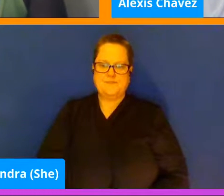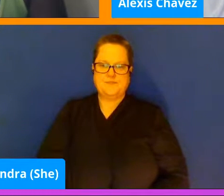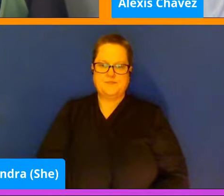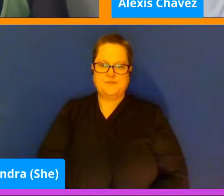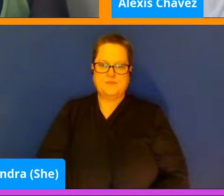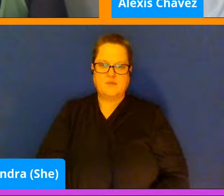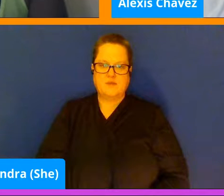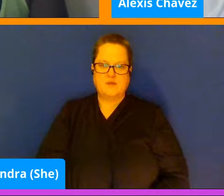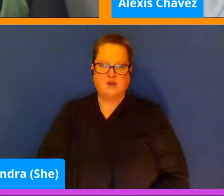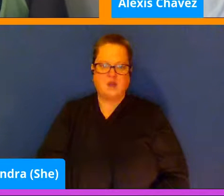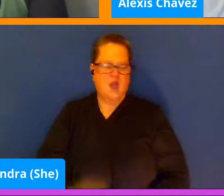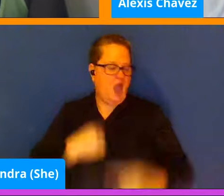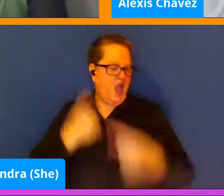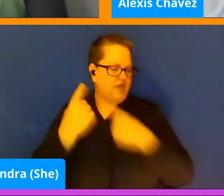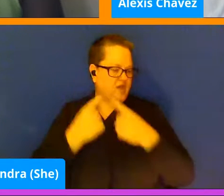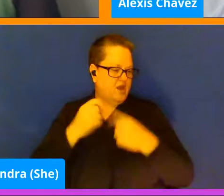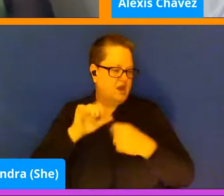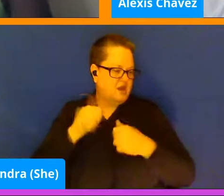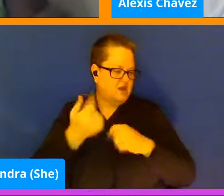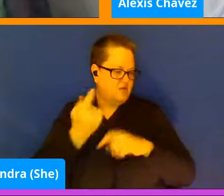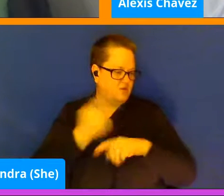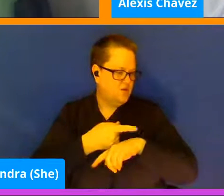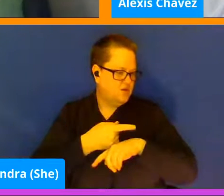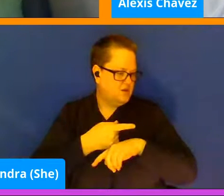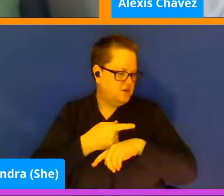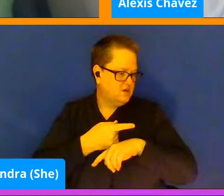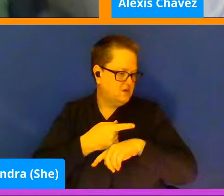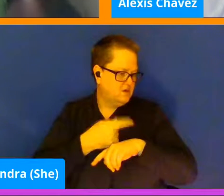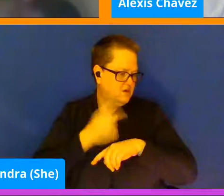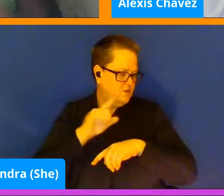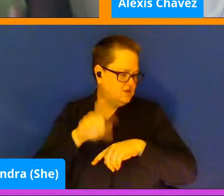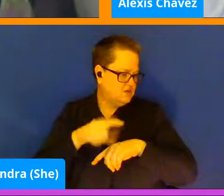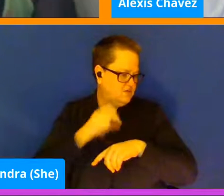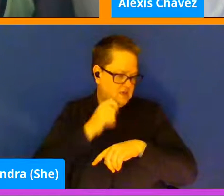I thought I had another question, but I do not. Not right now.